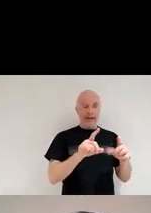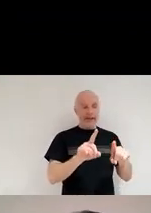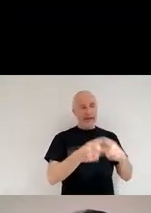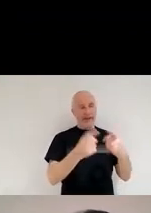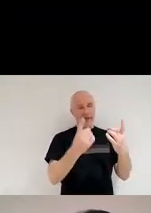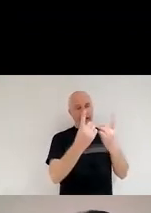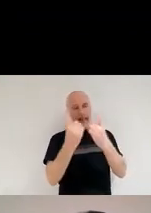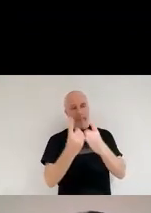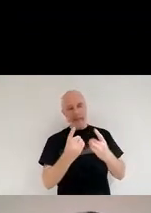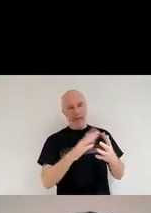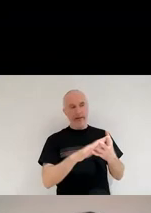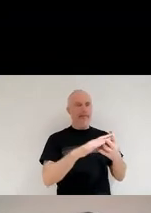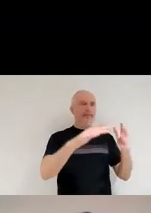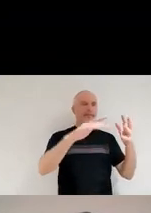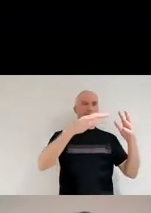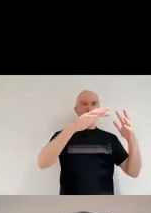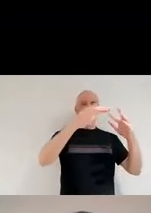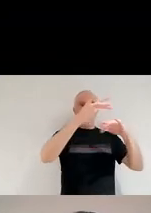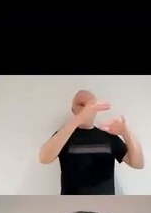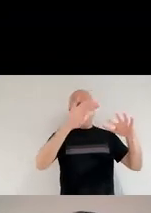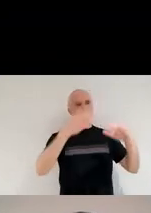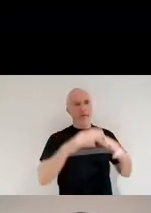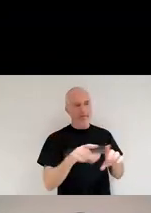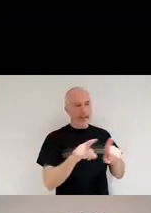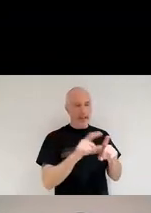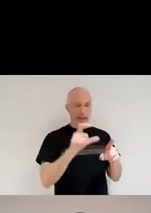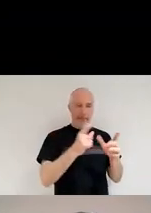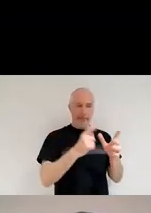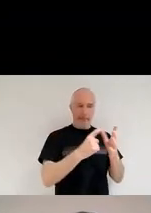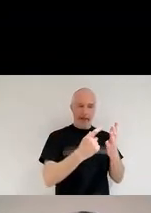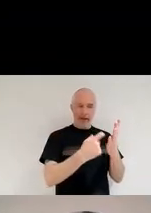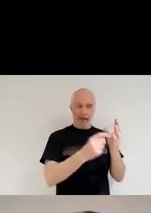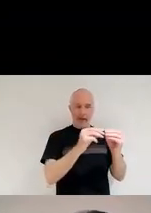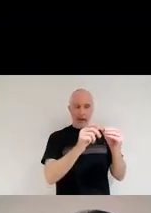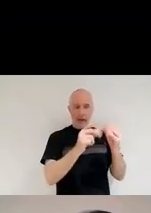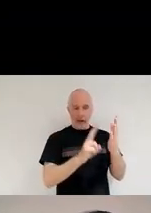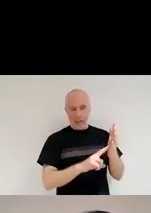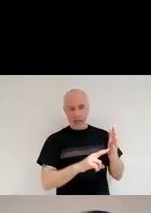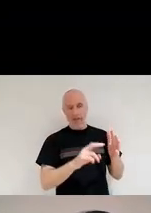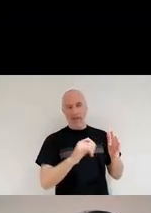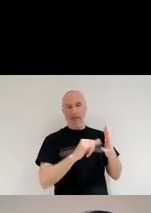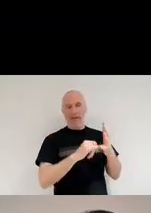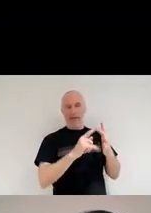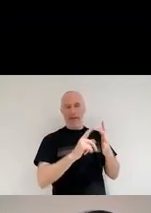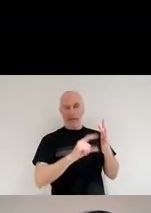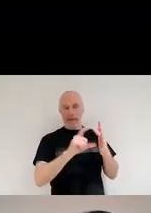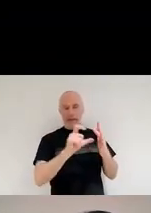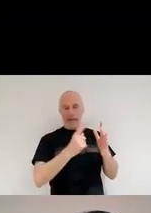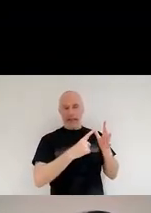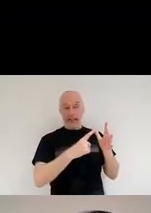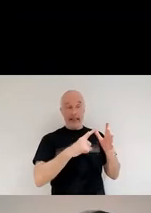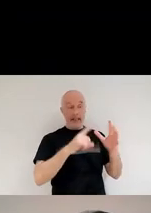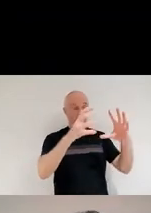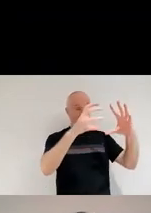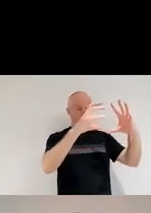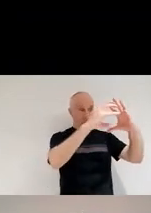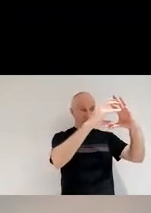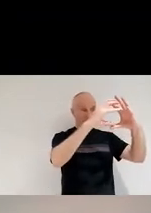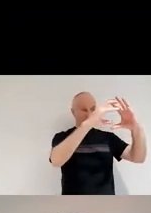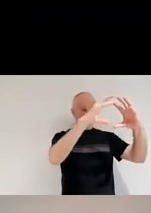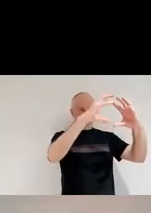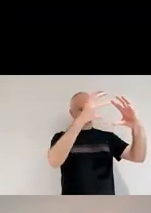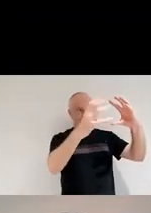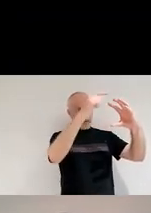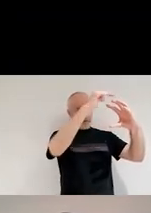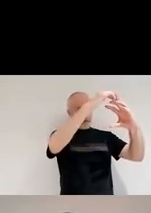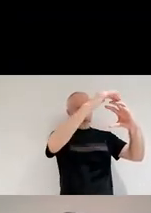things like the carbons that we were seeing, uh, the silicates and should these outer regions of the sun that are